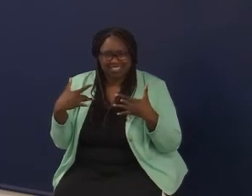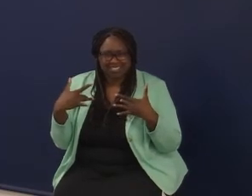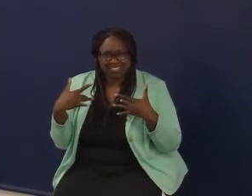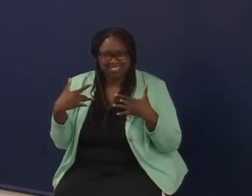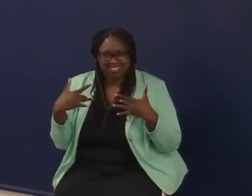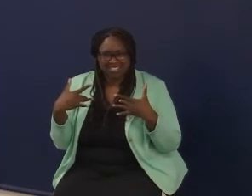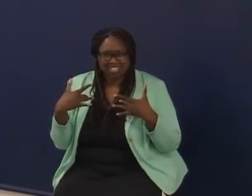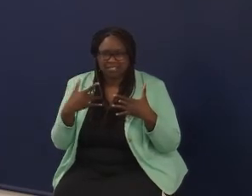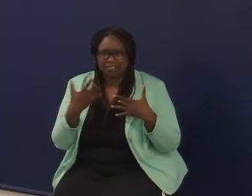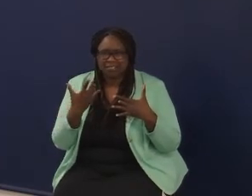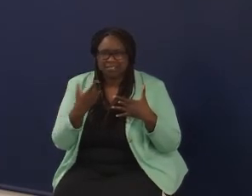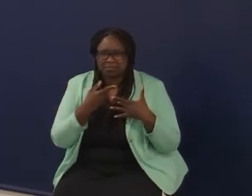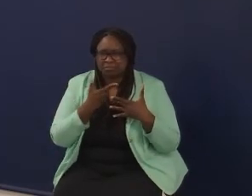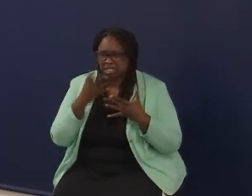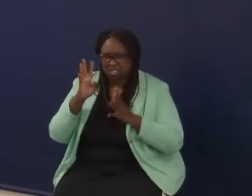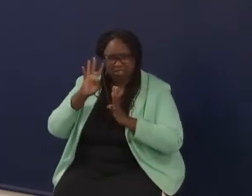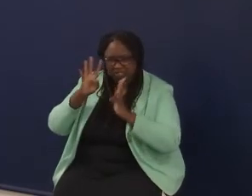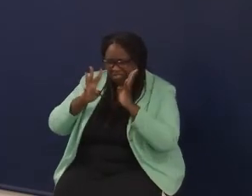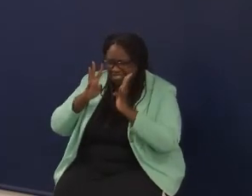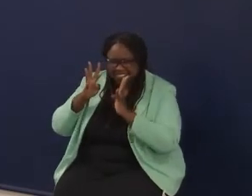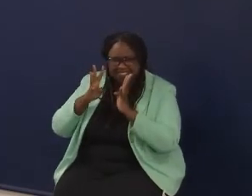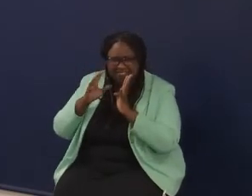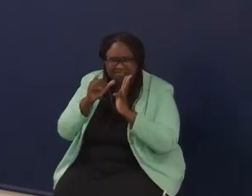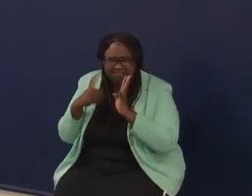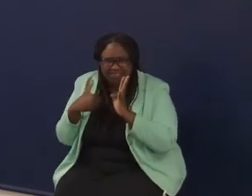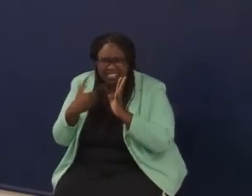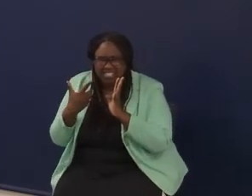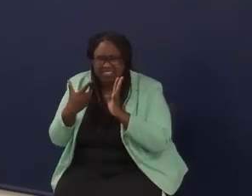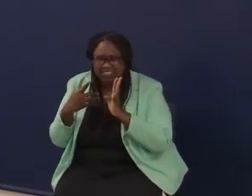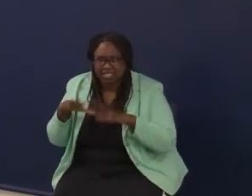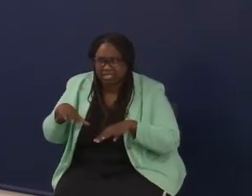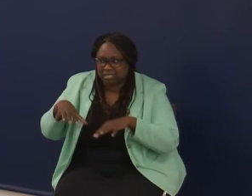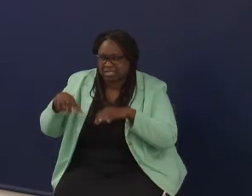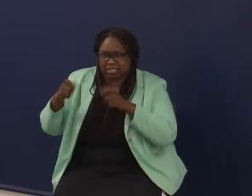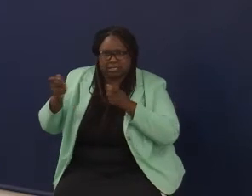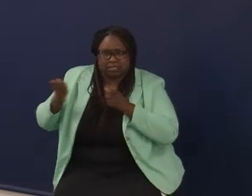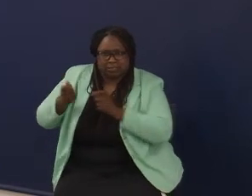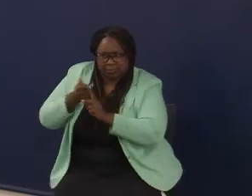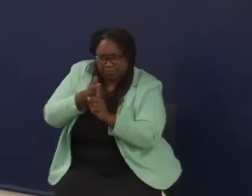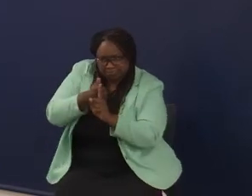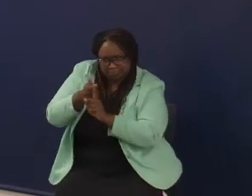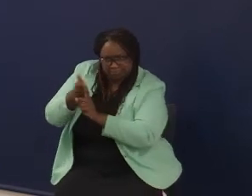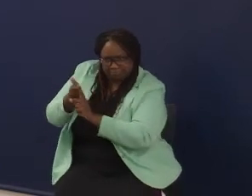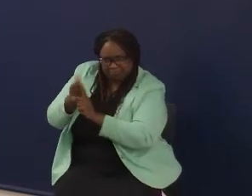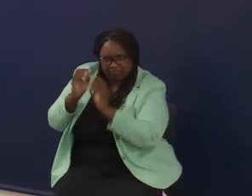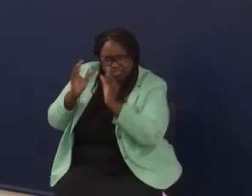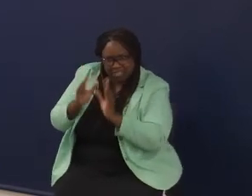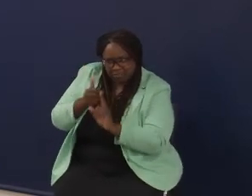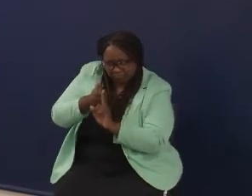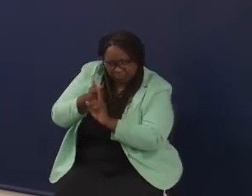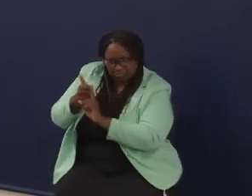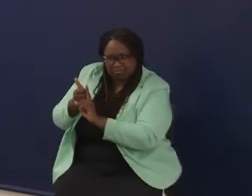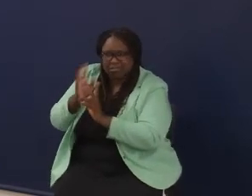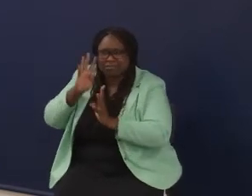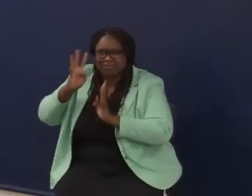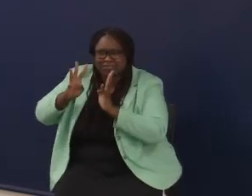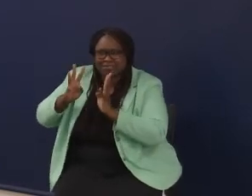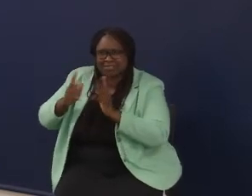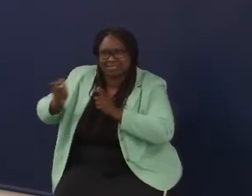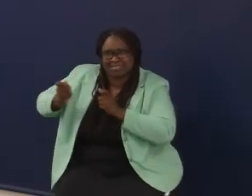not that sense of creativity and agency among the educators in the classroom. So